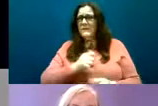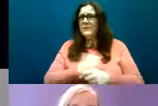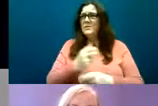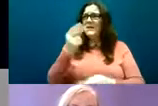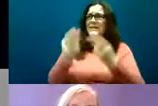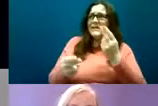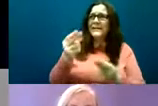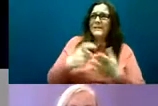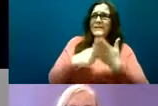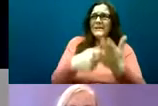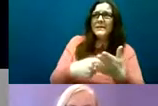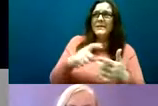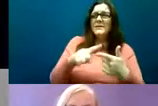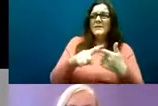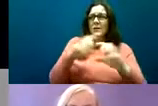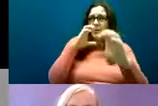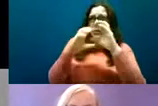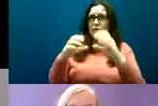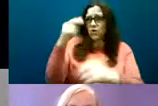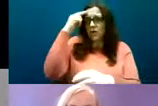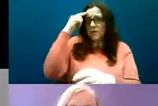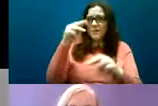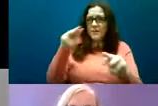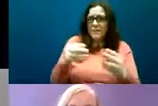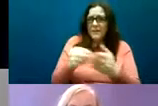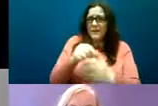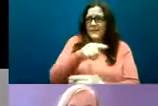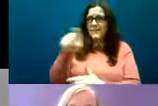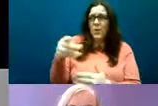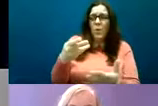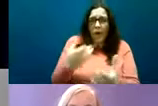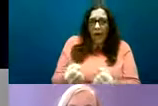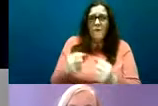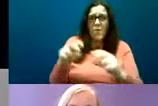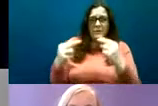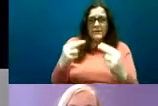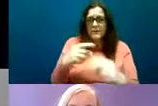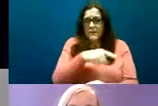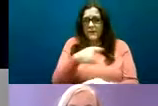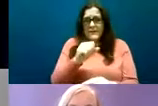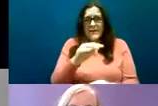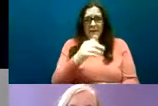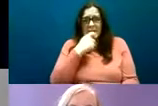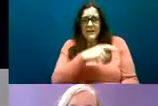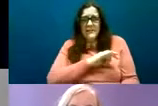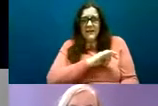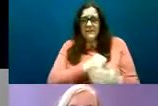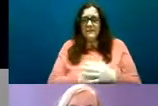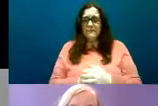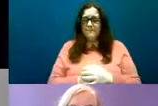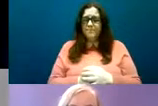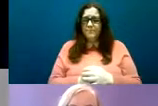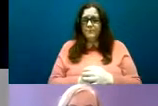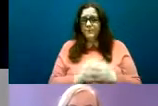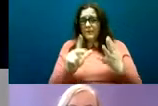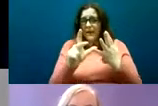people with autism and I suppose not surprisingly then 80% of the respondents called for autism